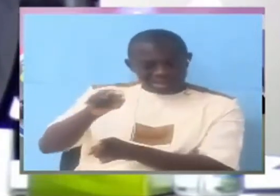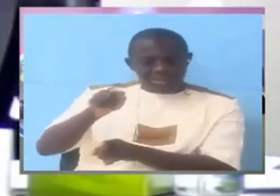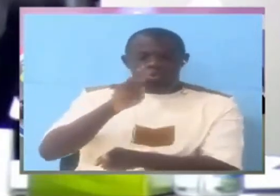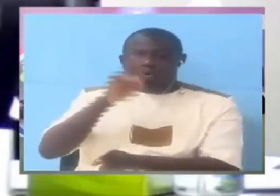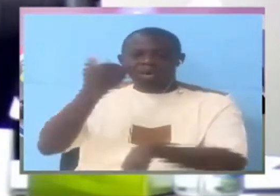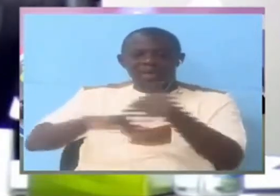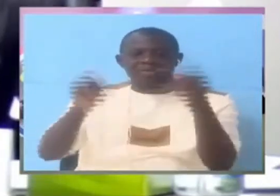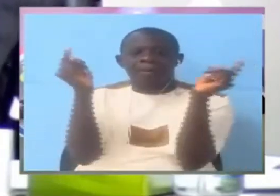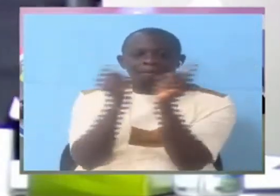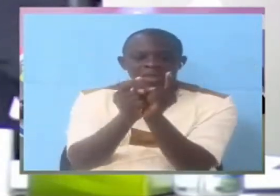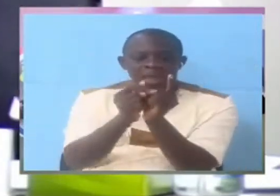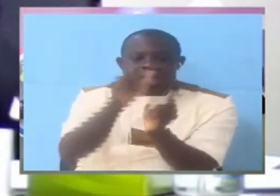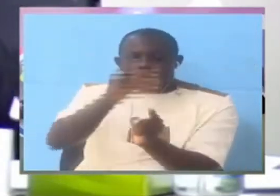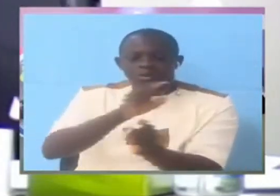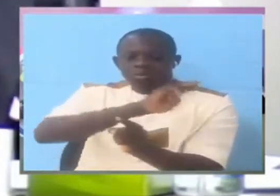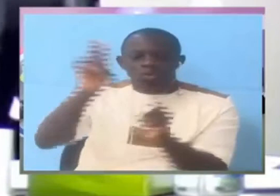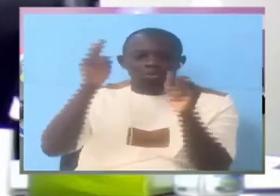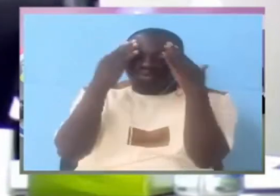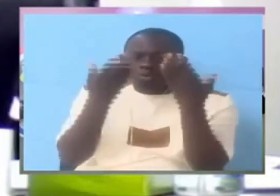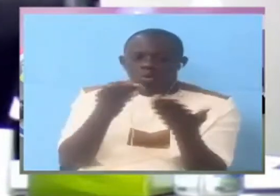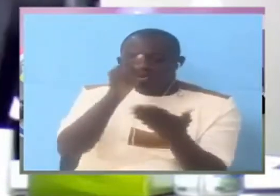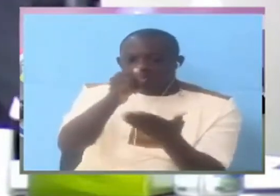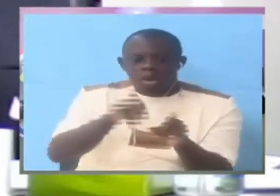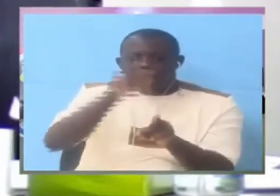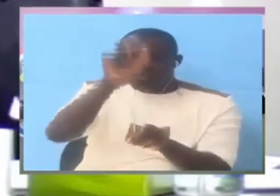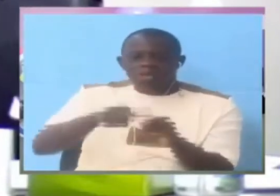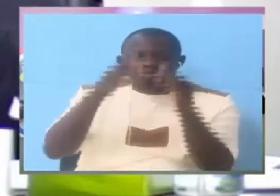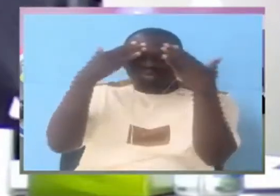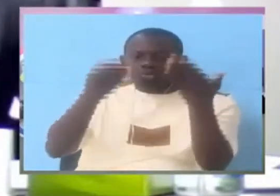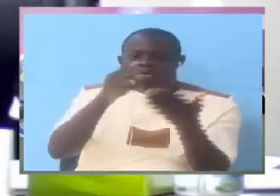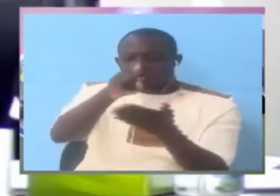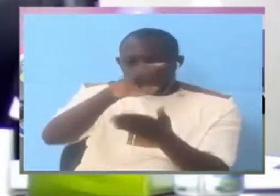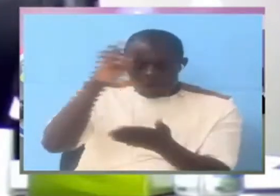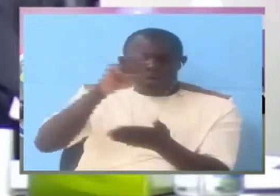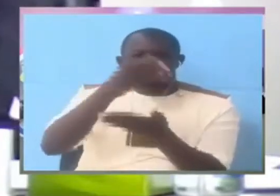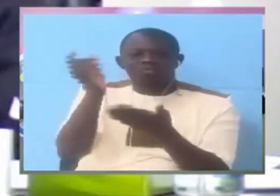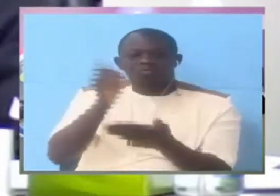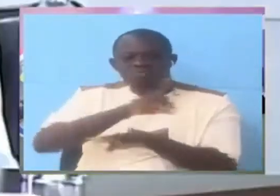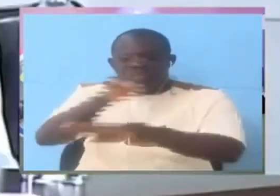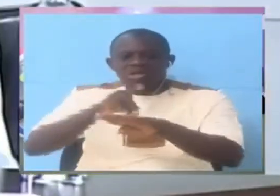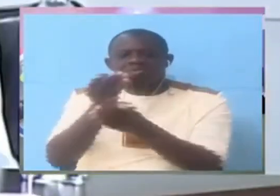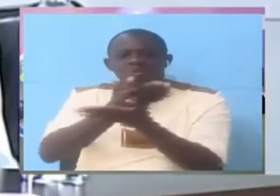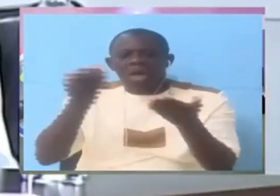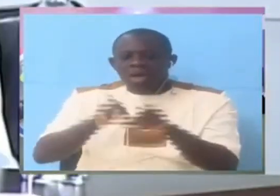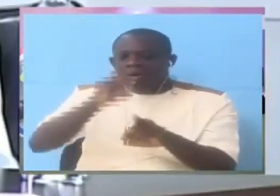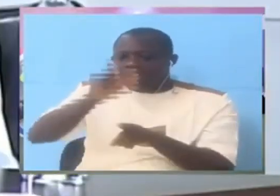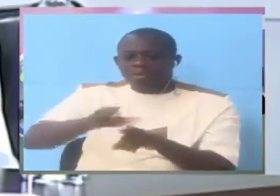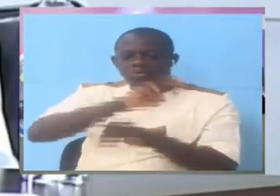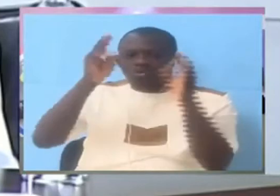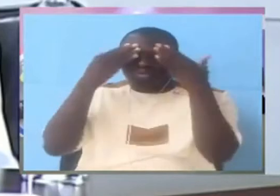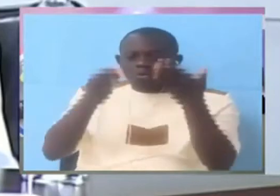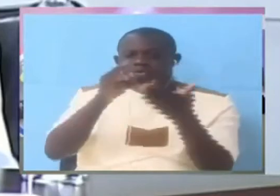A person who doesn't know you. A person who doesn't know where you work. A person who doesn't know what you did. To just suddenly